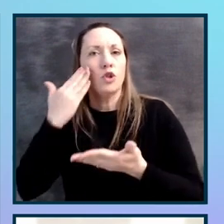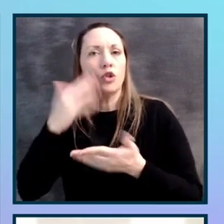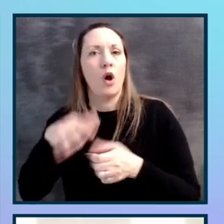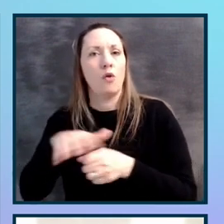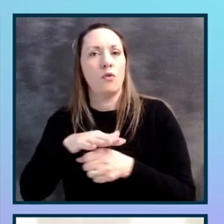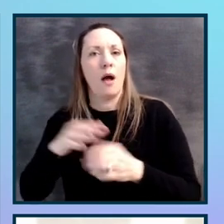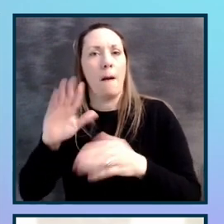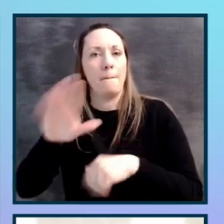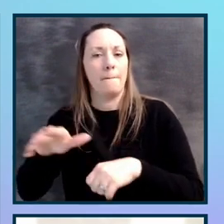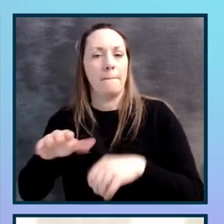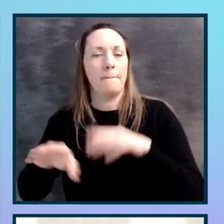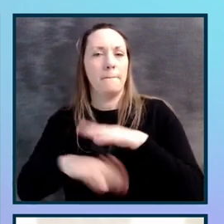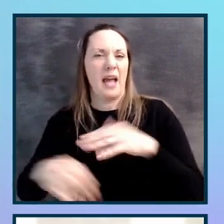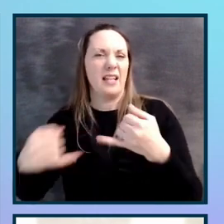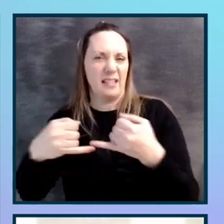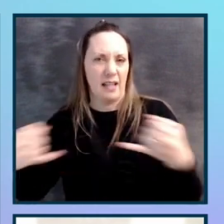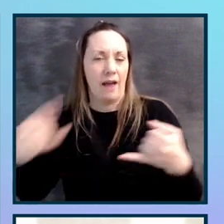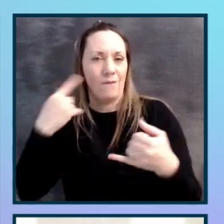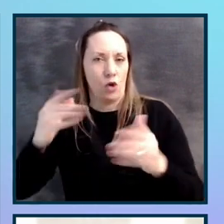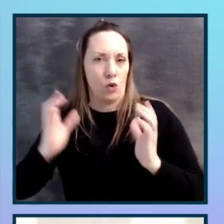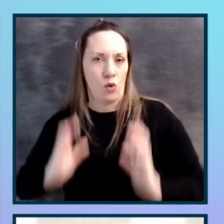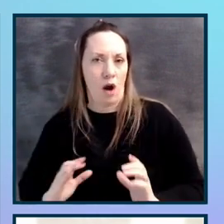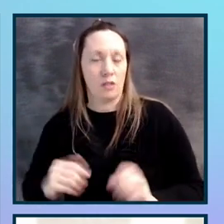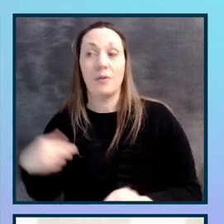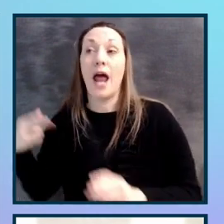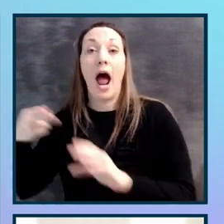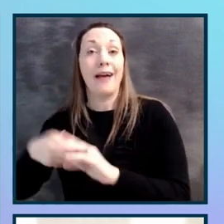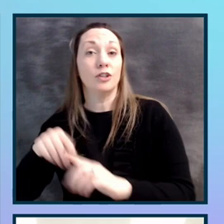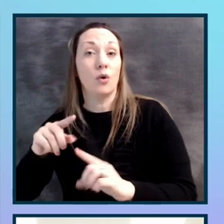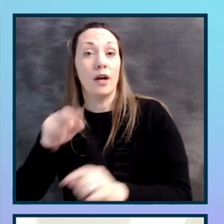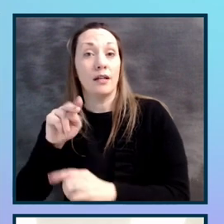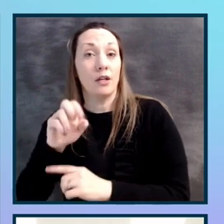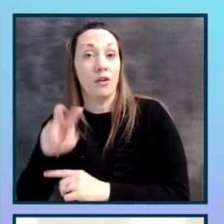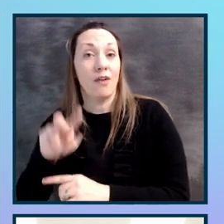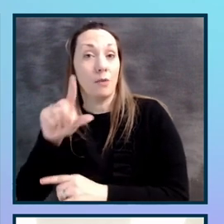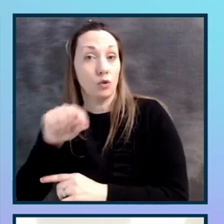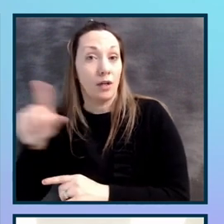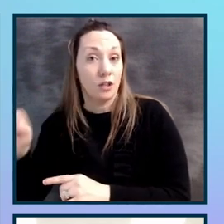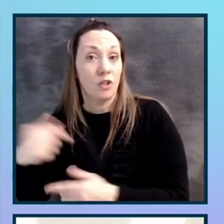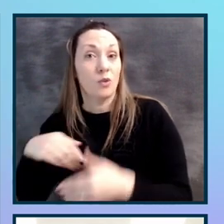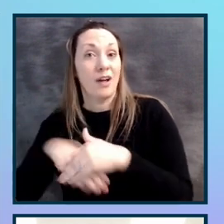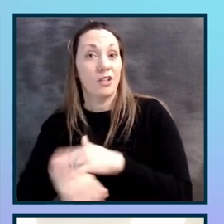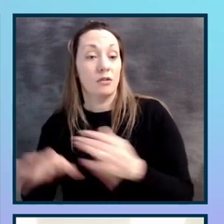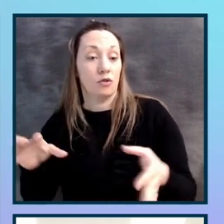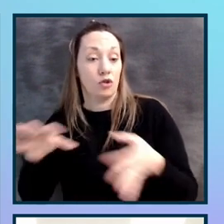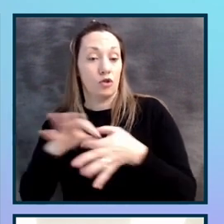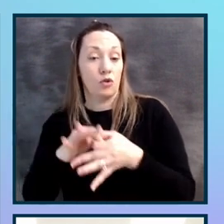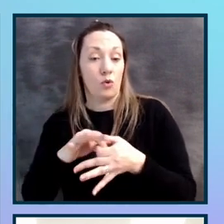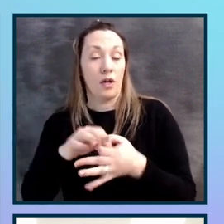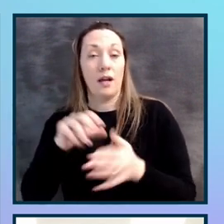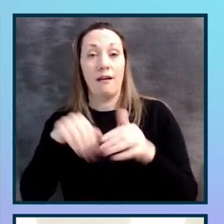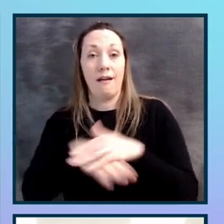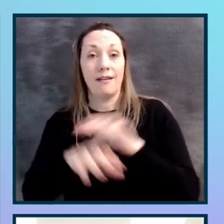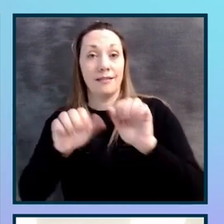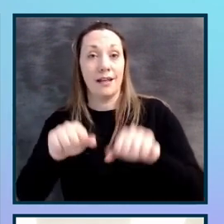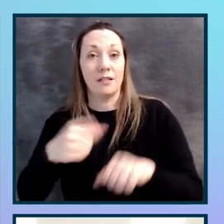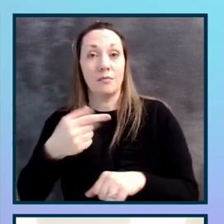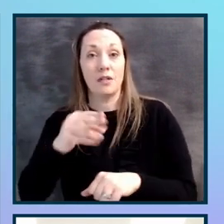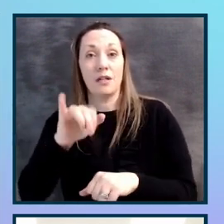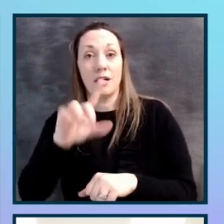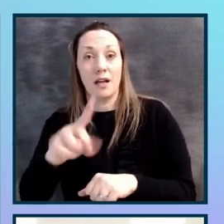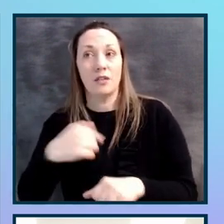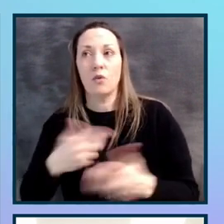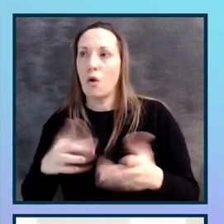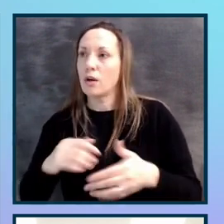customers. I actually joined the company in November 2020. So I joined the accessibility guild and I was so thrilled that we were already partnered with